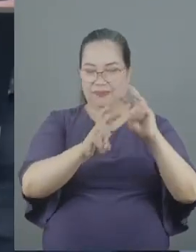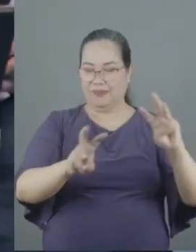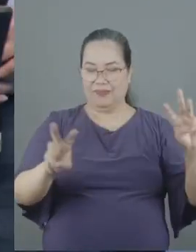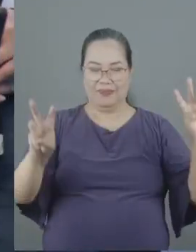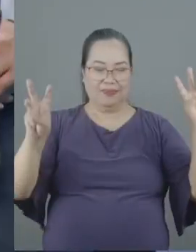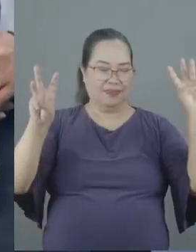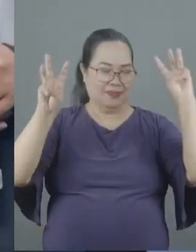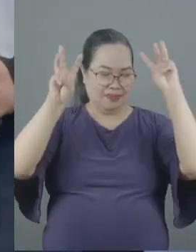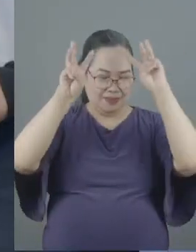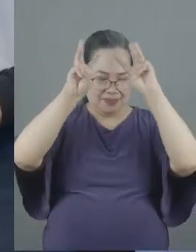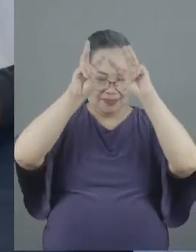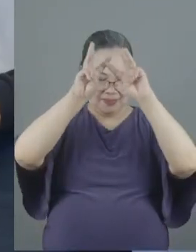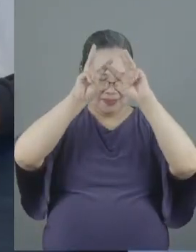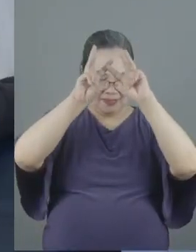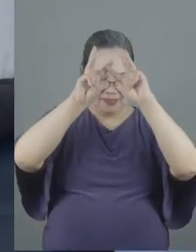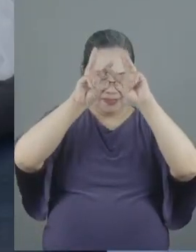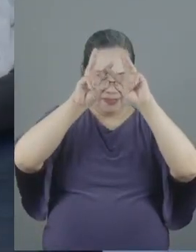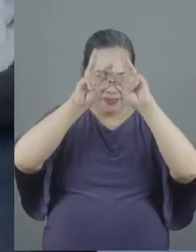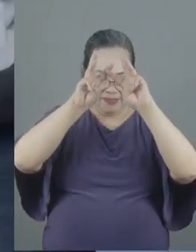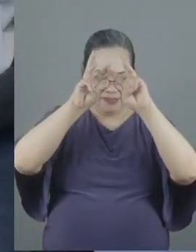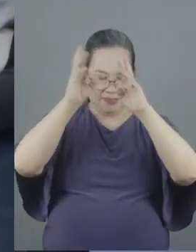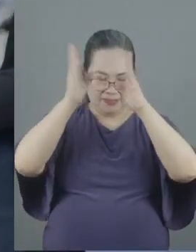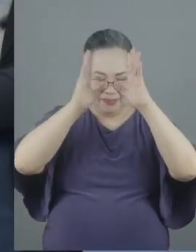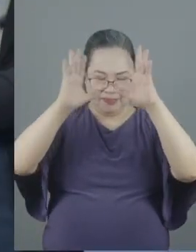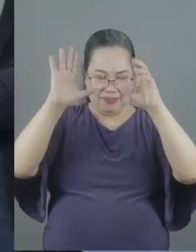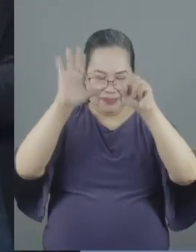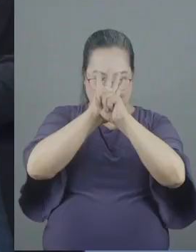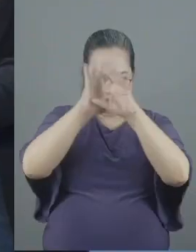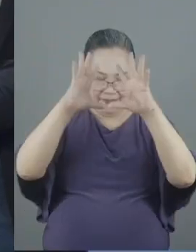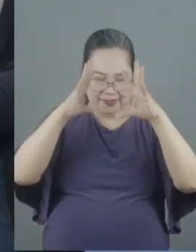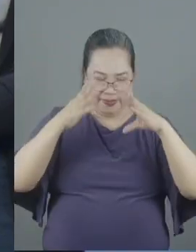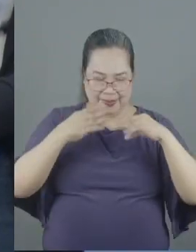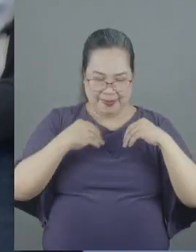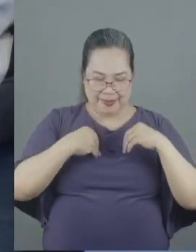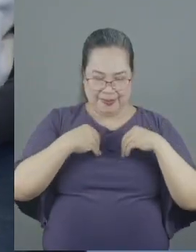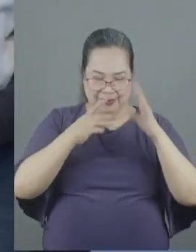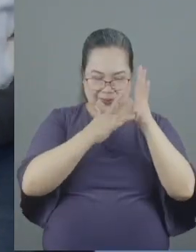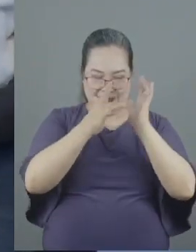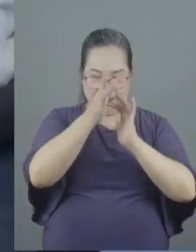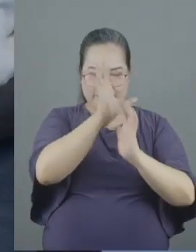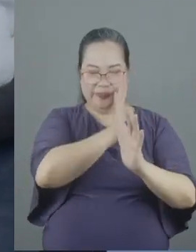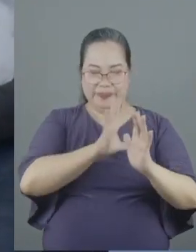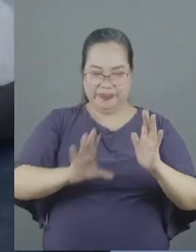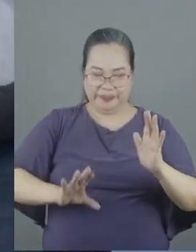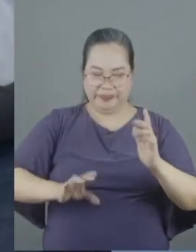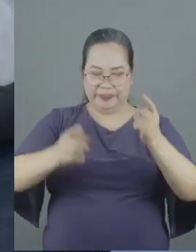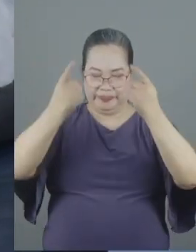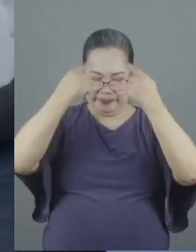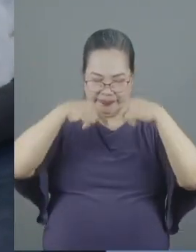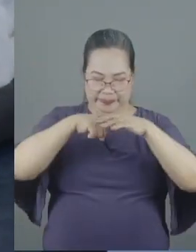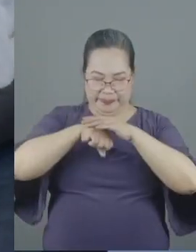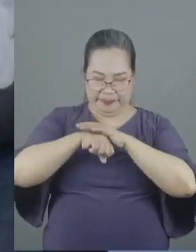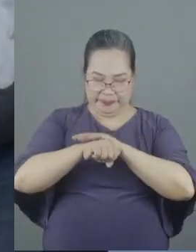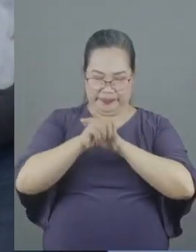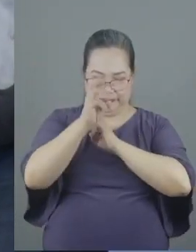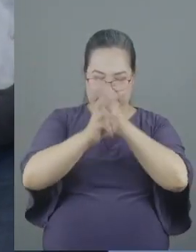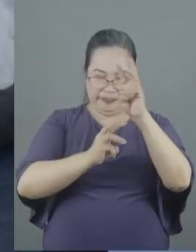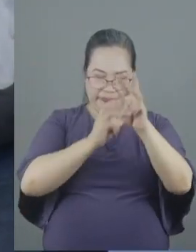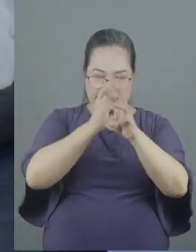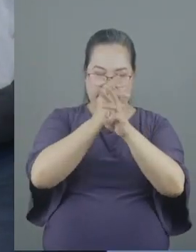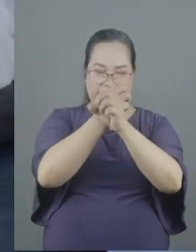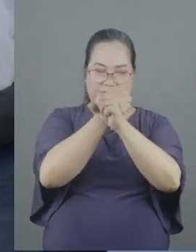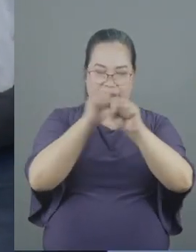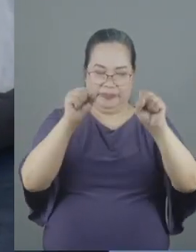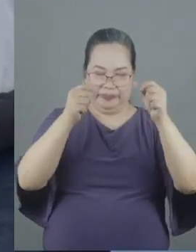and deserving of full acceptance that Christ Jesus came into the world to save